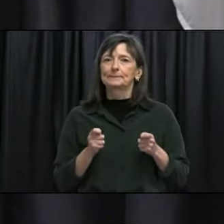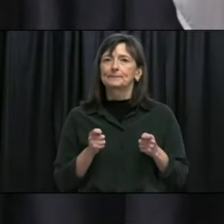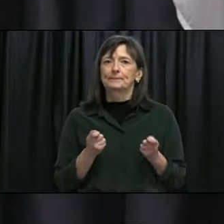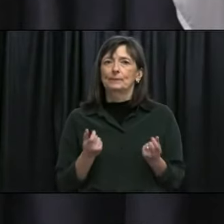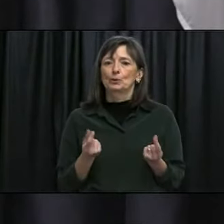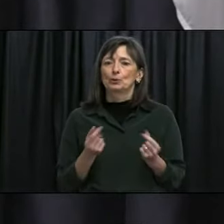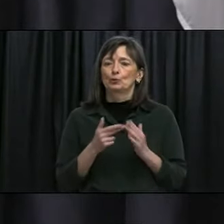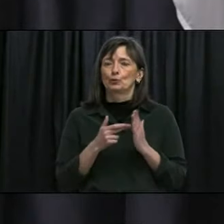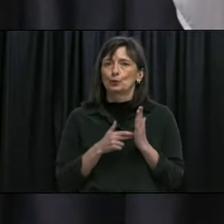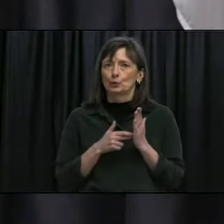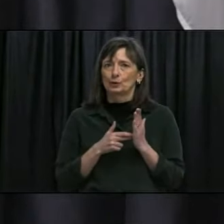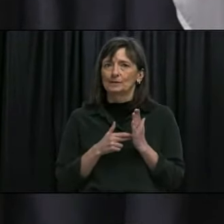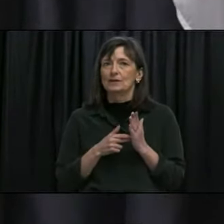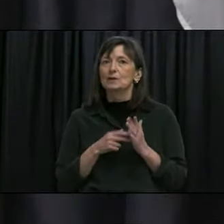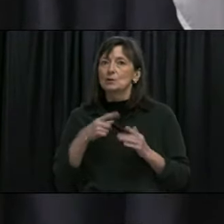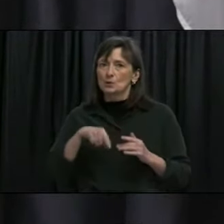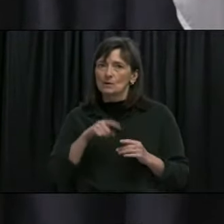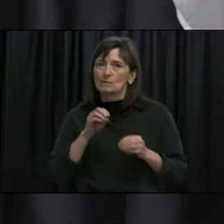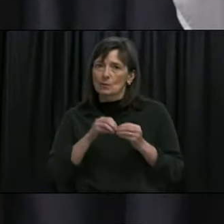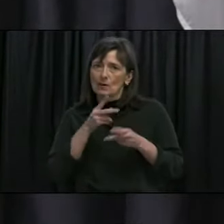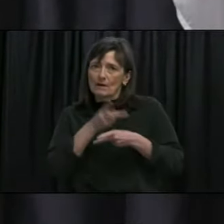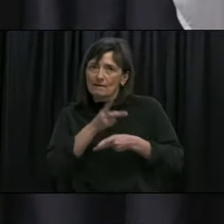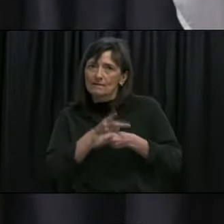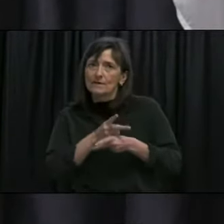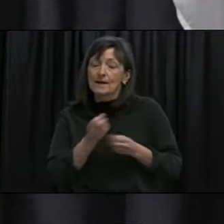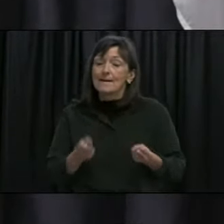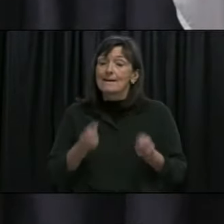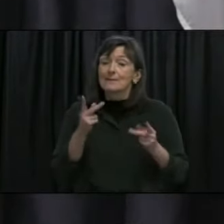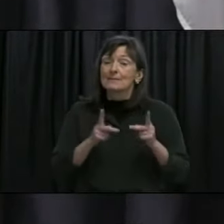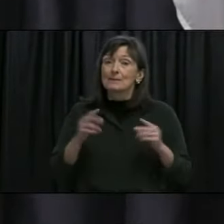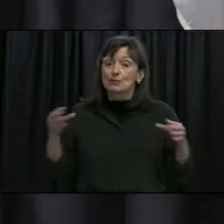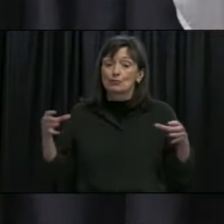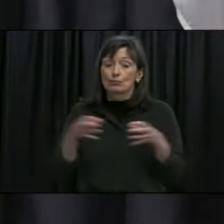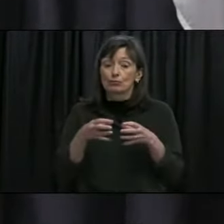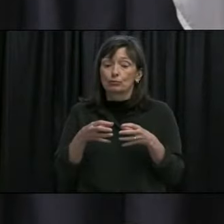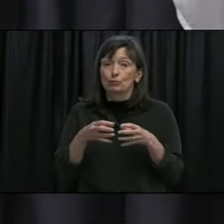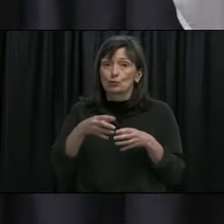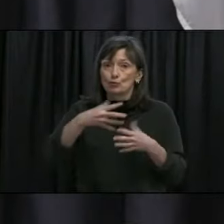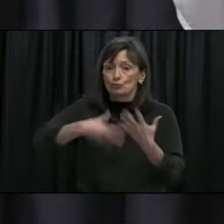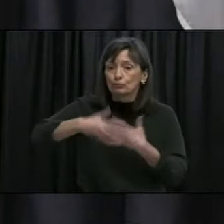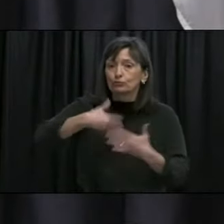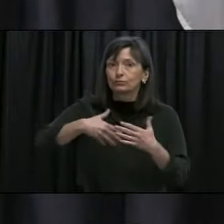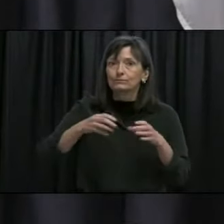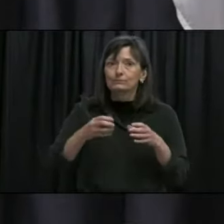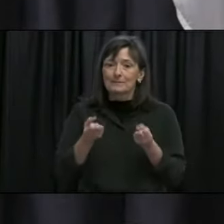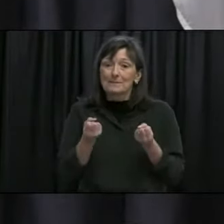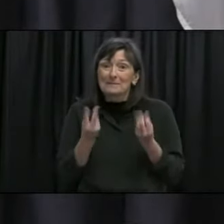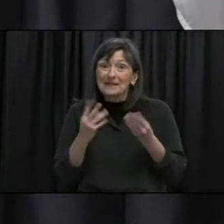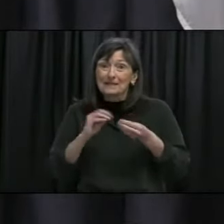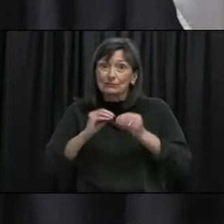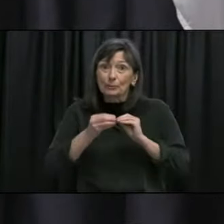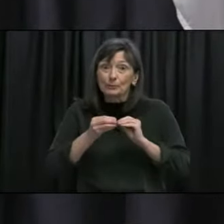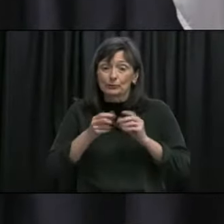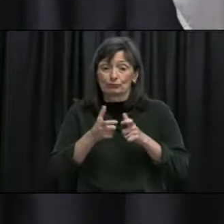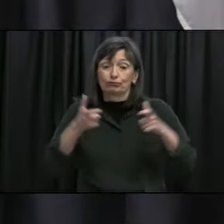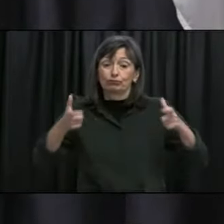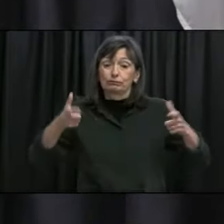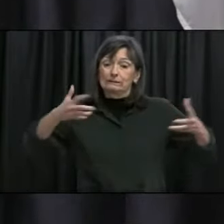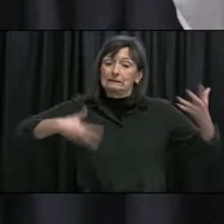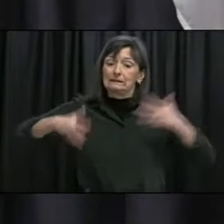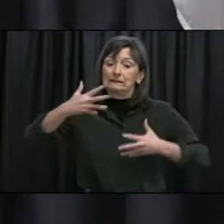gathering sizes a little more carefully and those situations where we would have a lot of people coming together